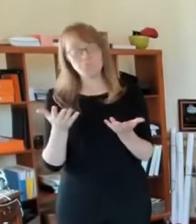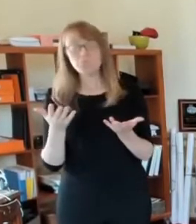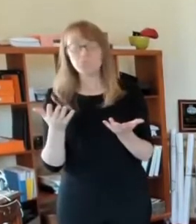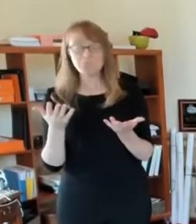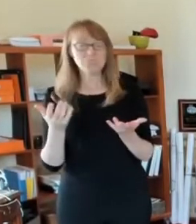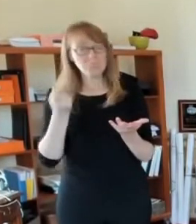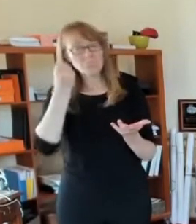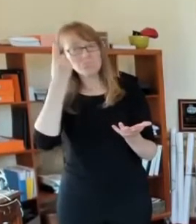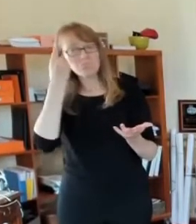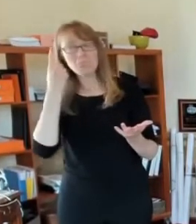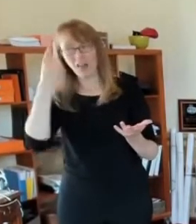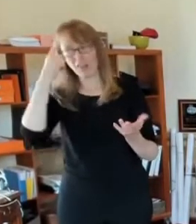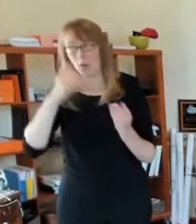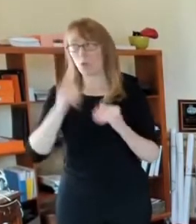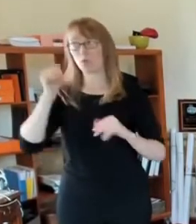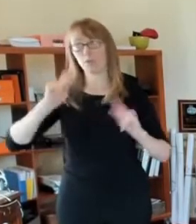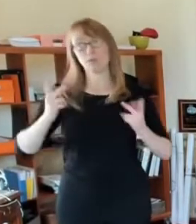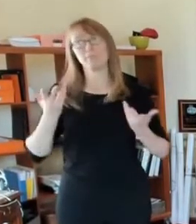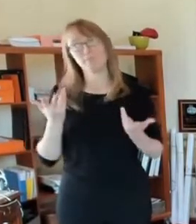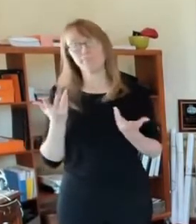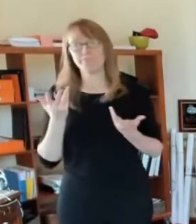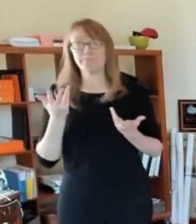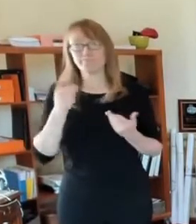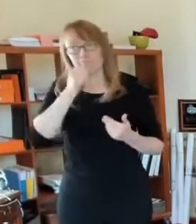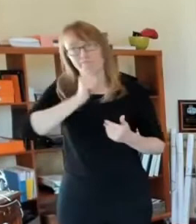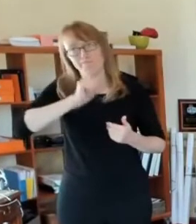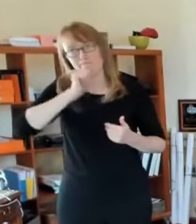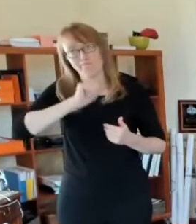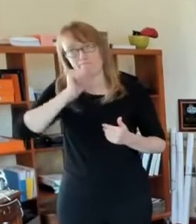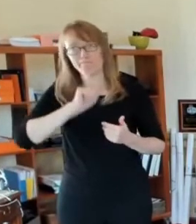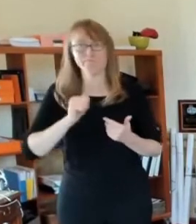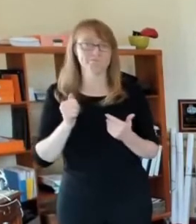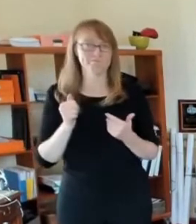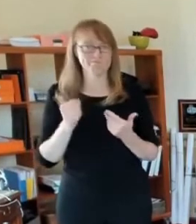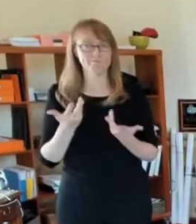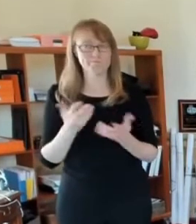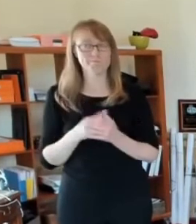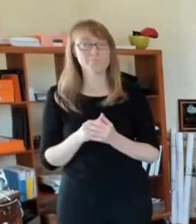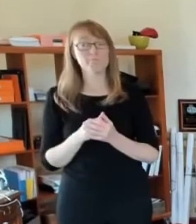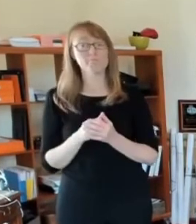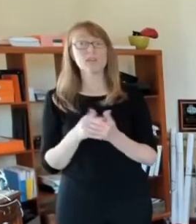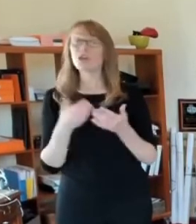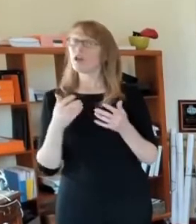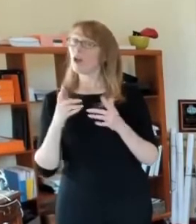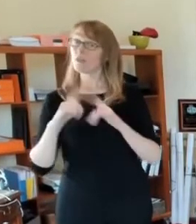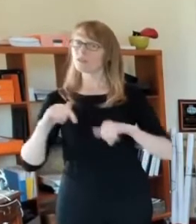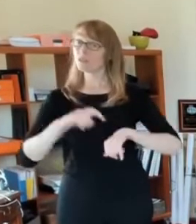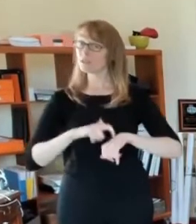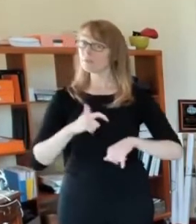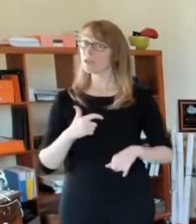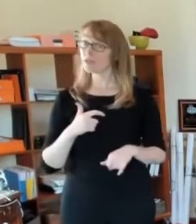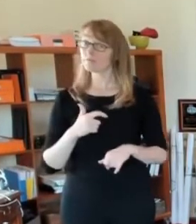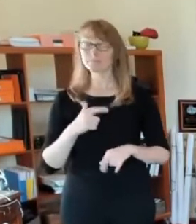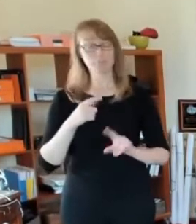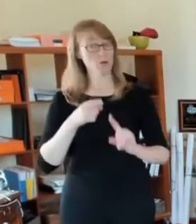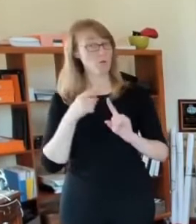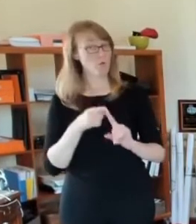majority, when I walk down the street or uh, go into an establishment store, whatever,